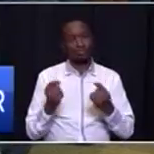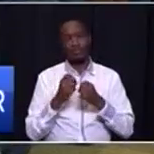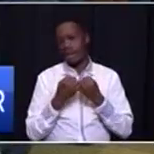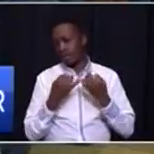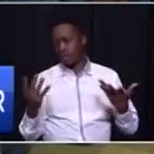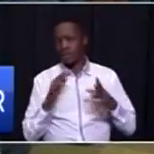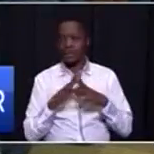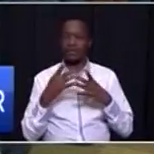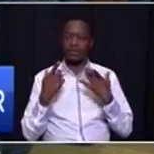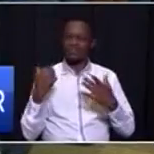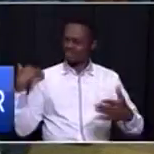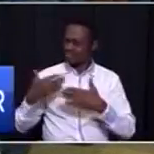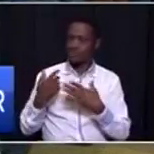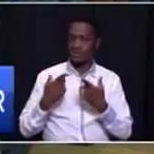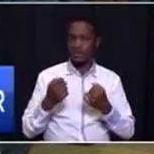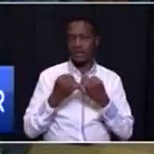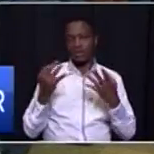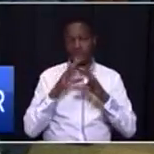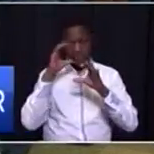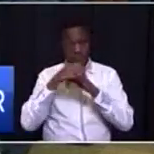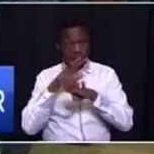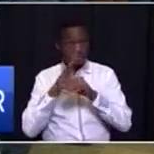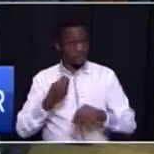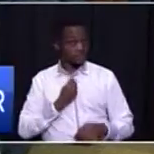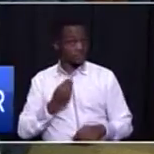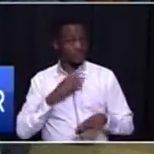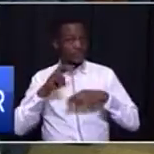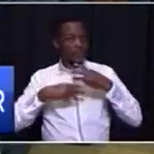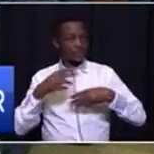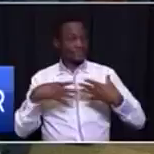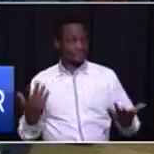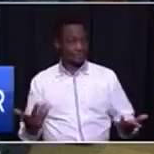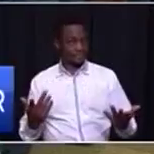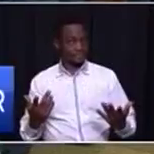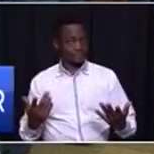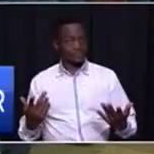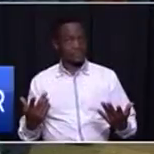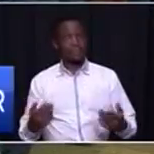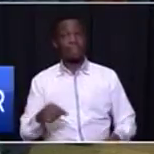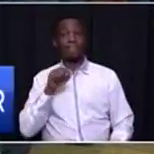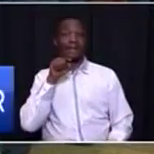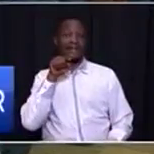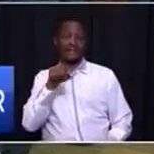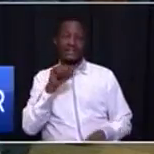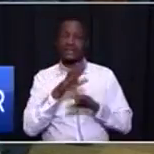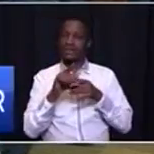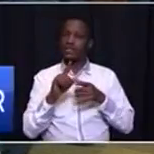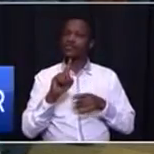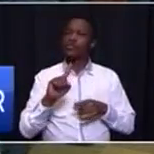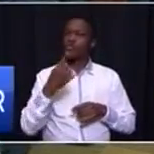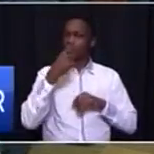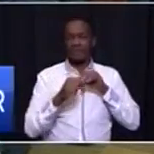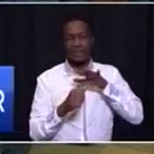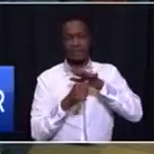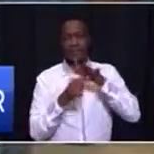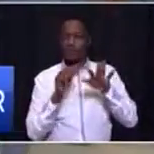youth unemployment and youth entrepreneurship. This is a key priority of